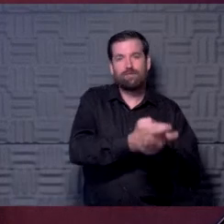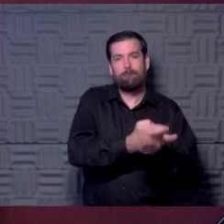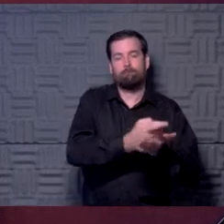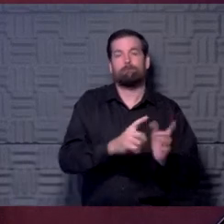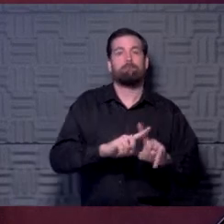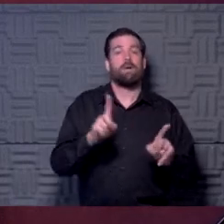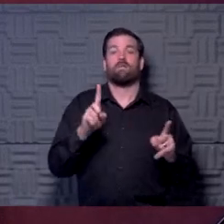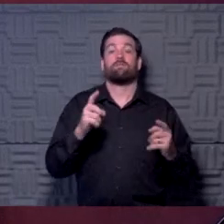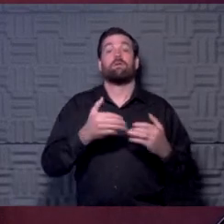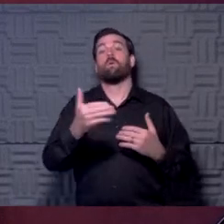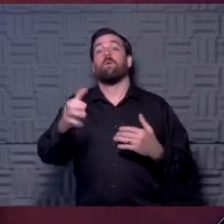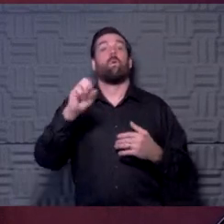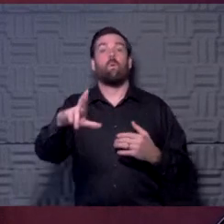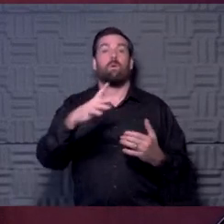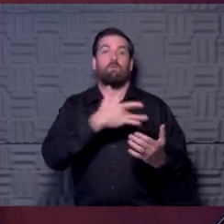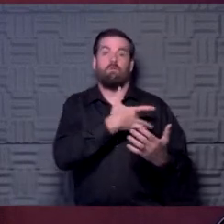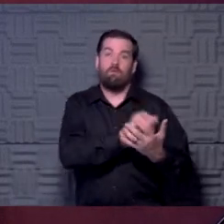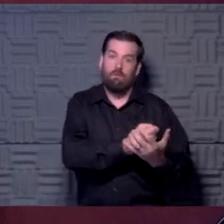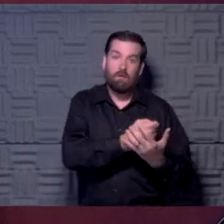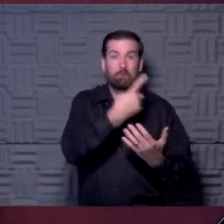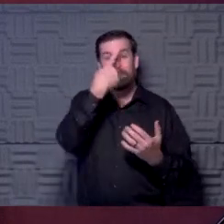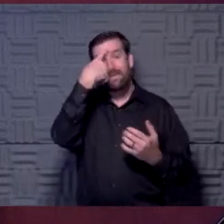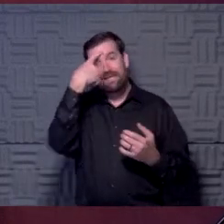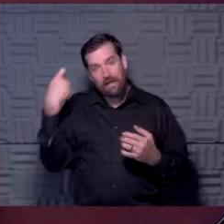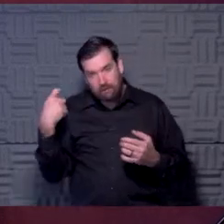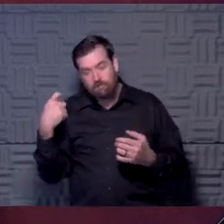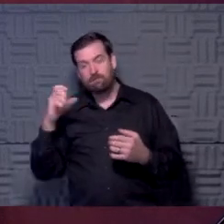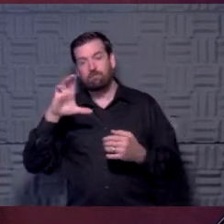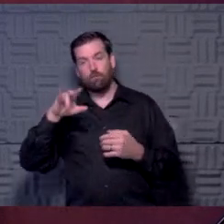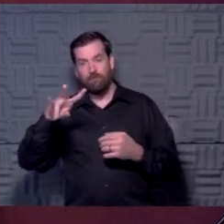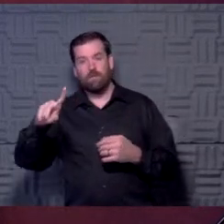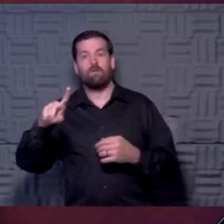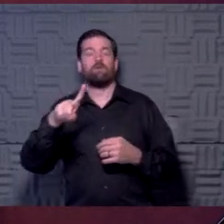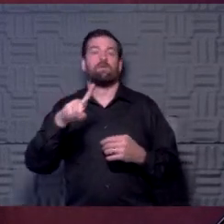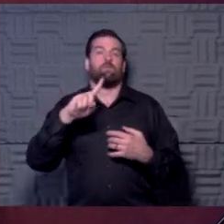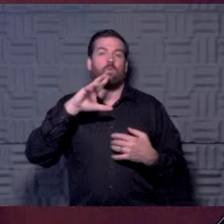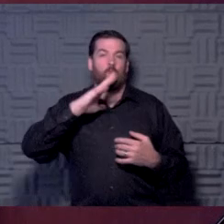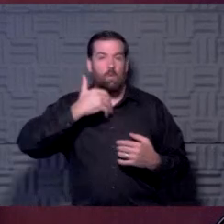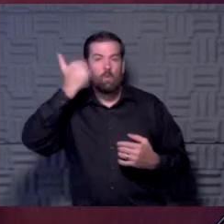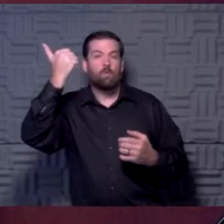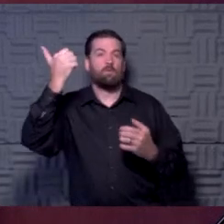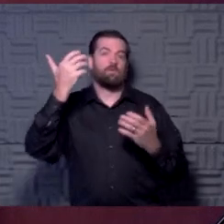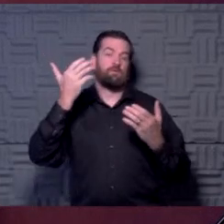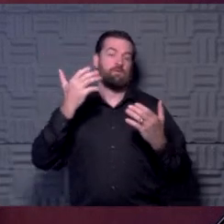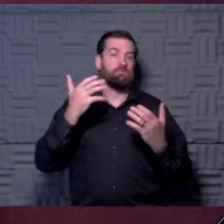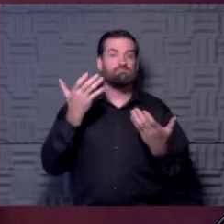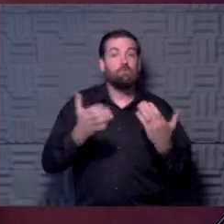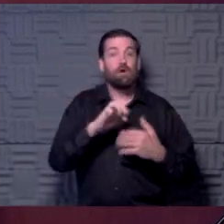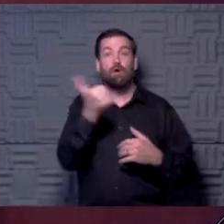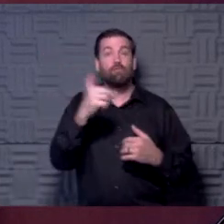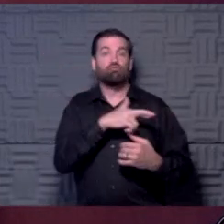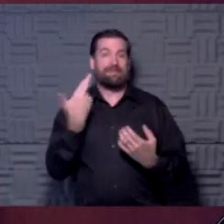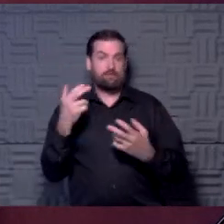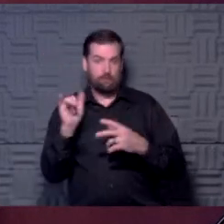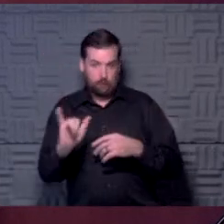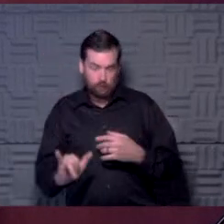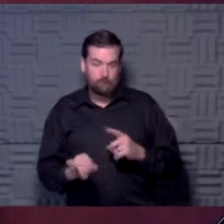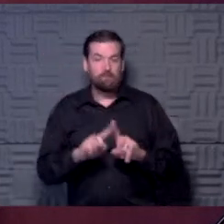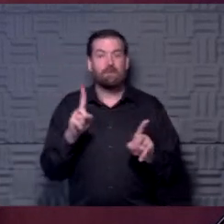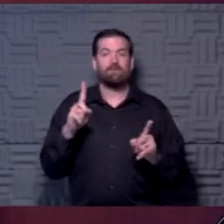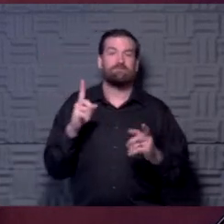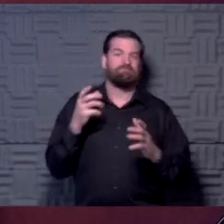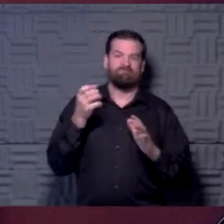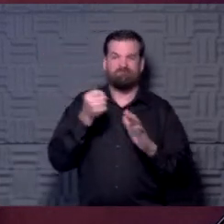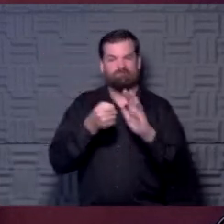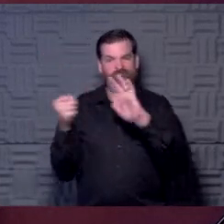beyond that, or if you had a heart attack as a consequence, because you're elderly and had other risk factors, you may end up in a rehab situation. But as far